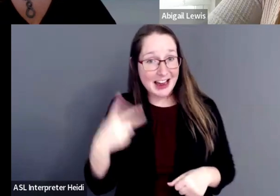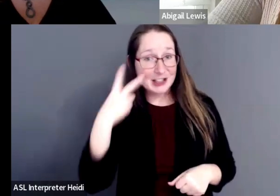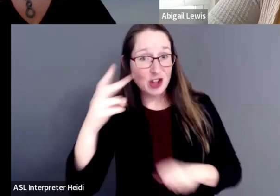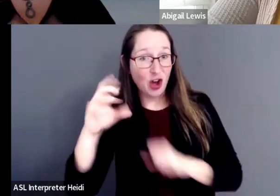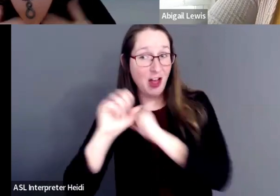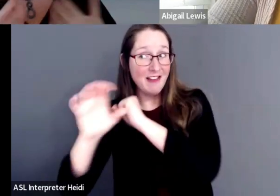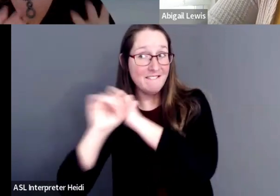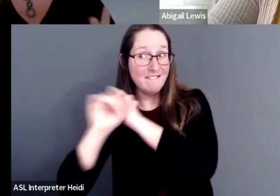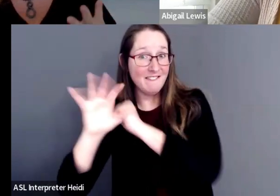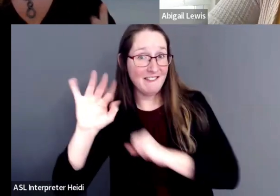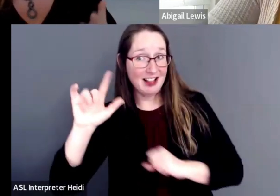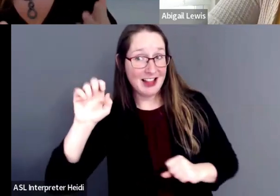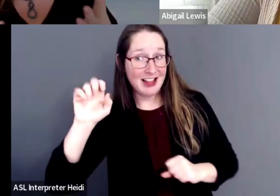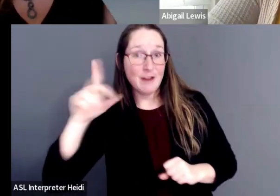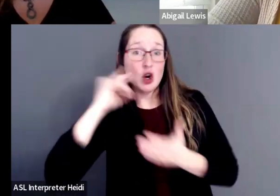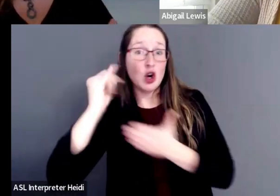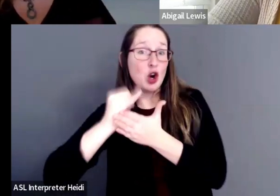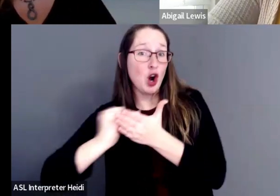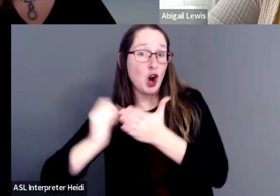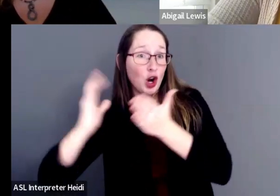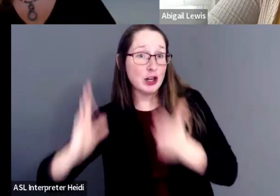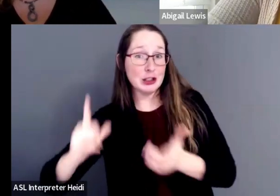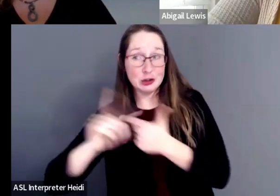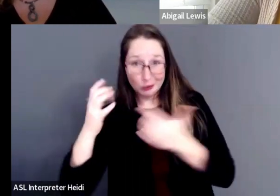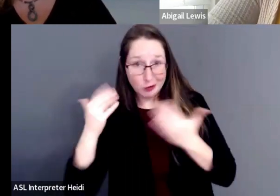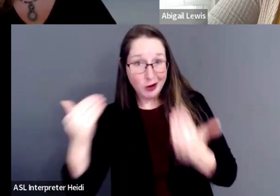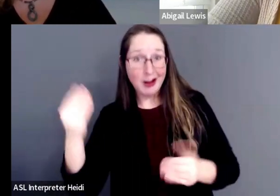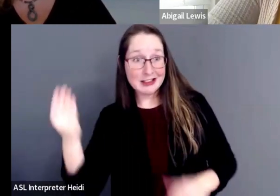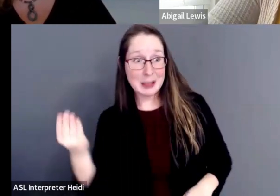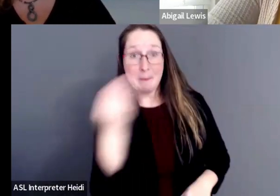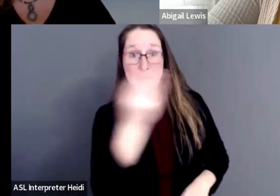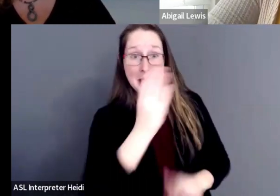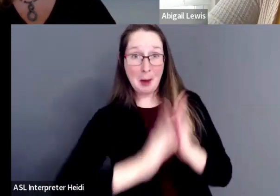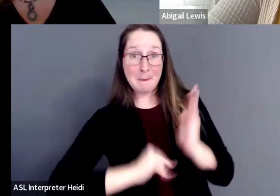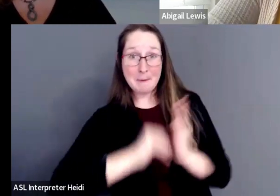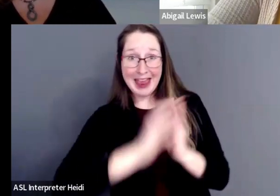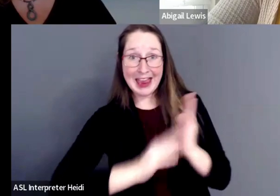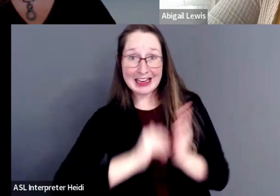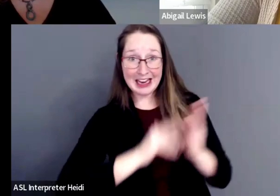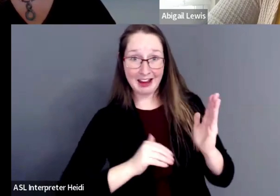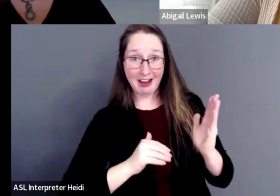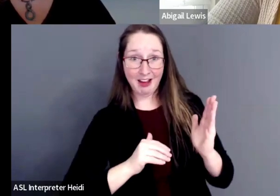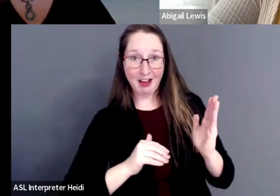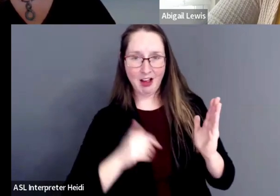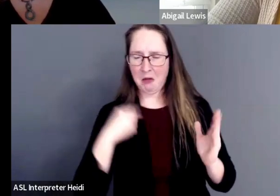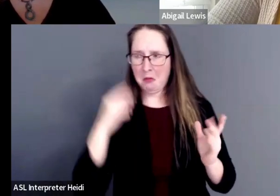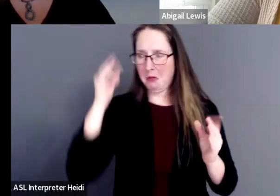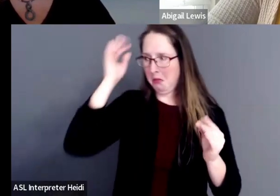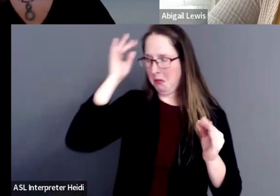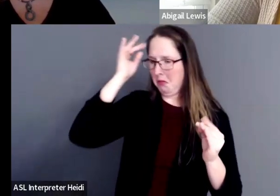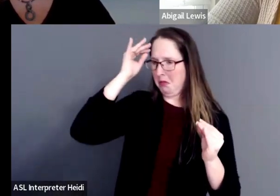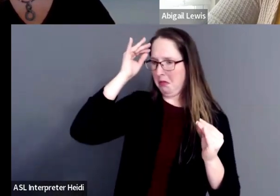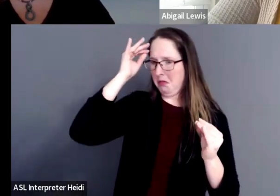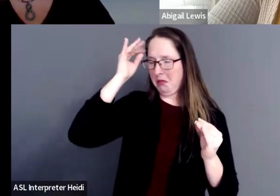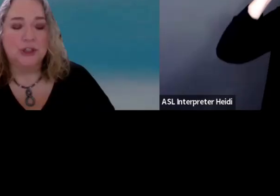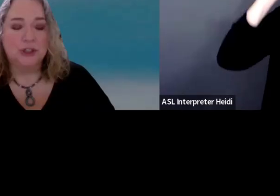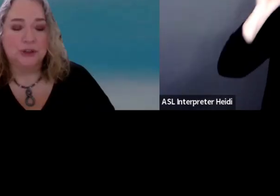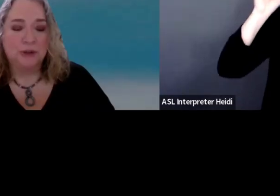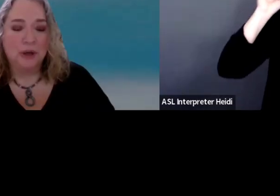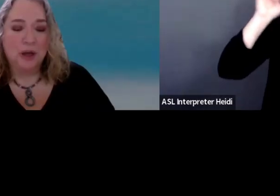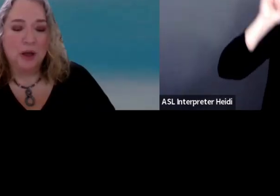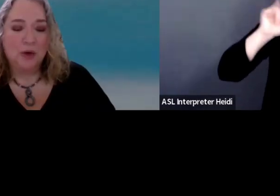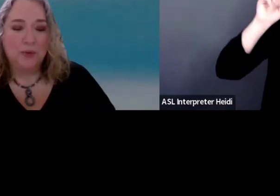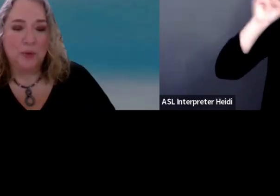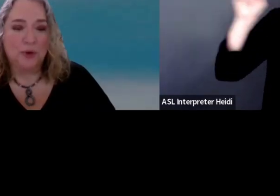for artists to submit a painting, and thinking about the theme this